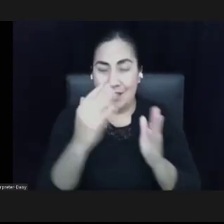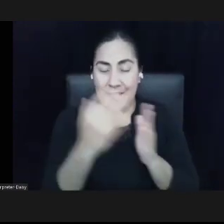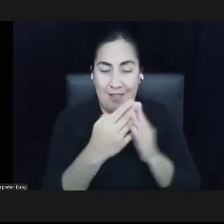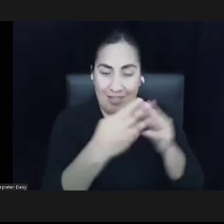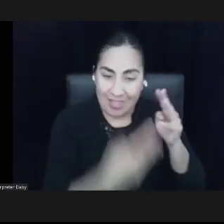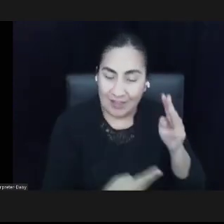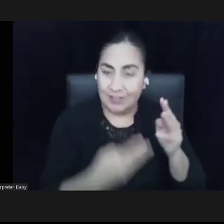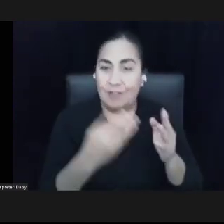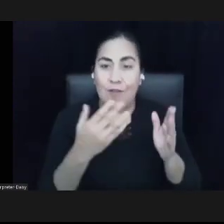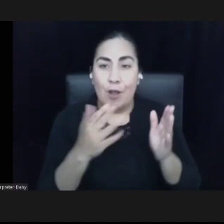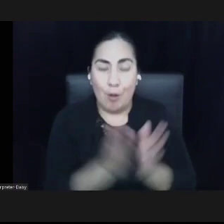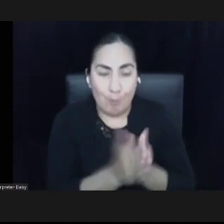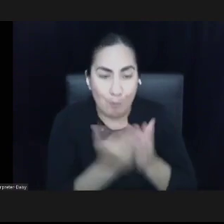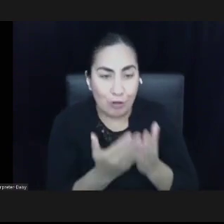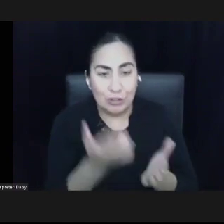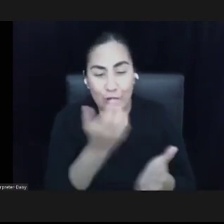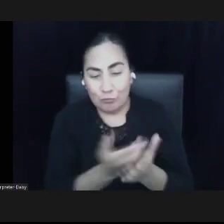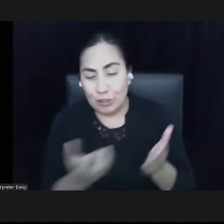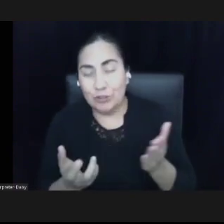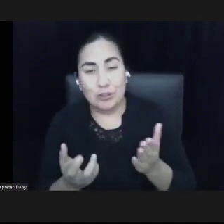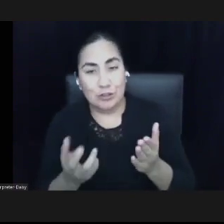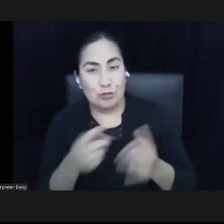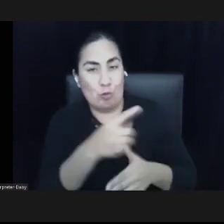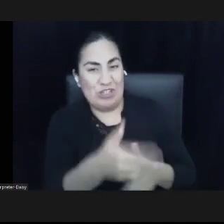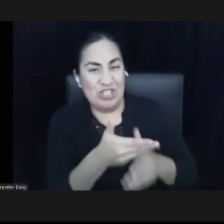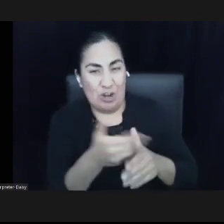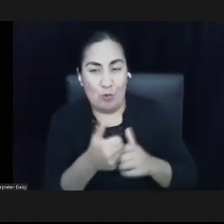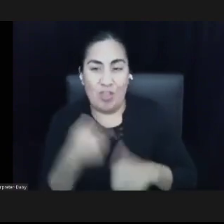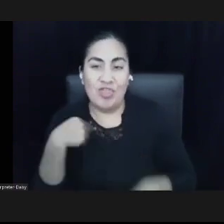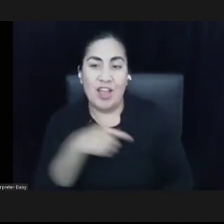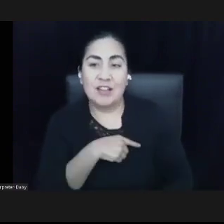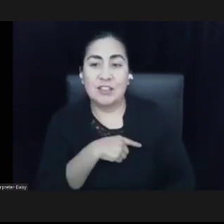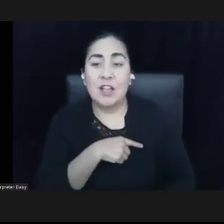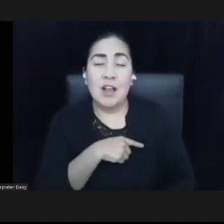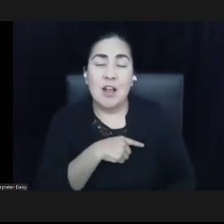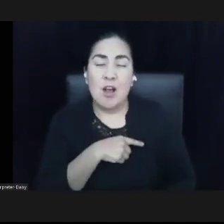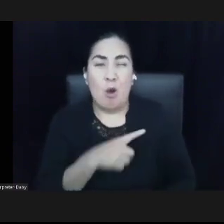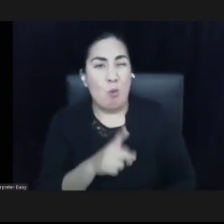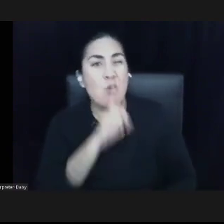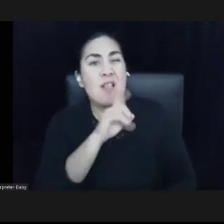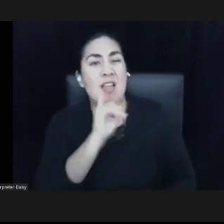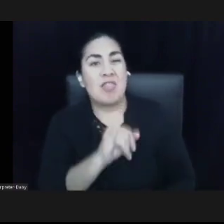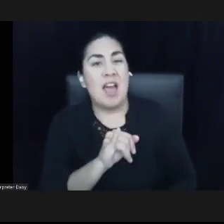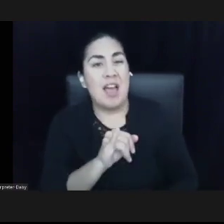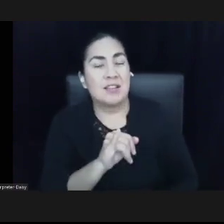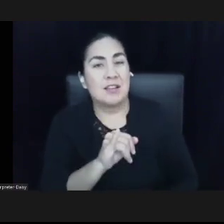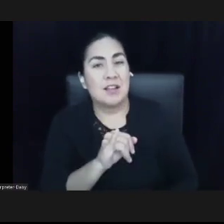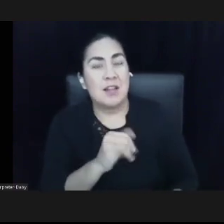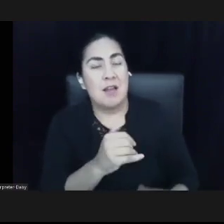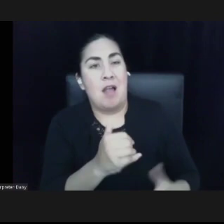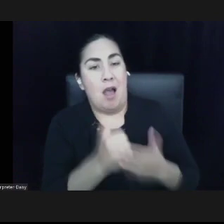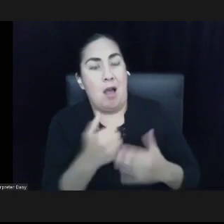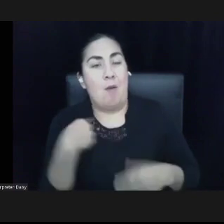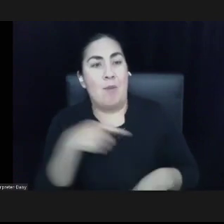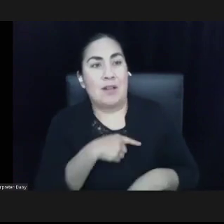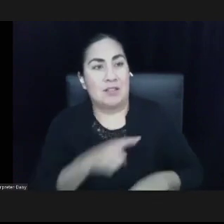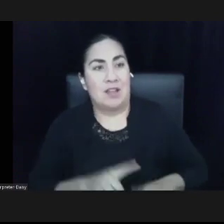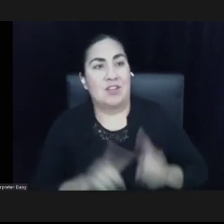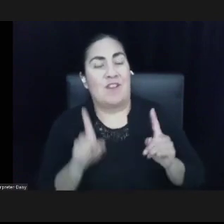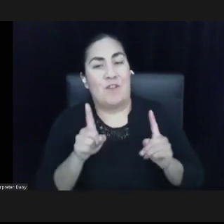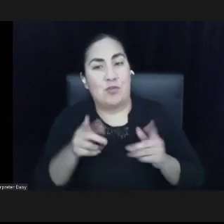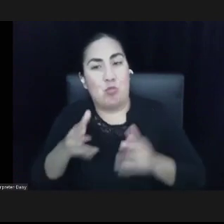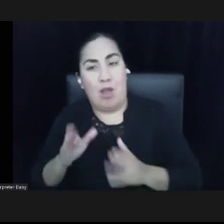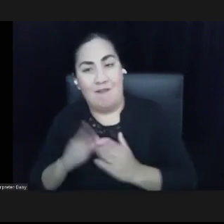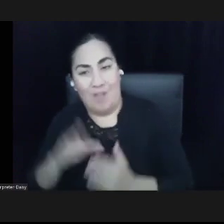So he certainly shared those with us. And it really took us in a different sort of trajectory of learning. And then again,